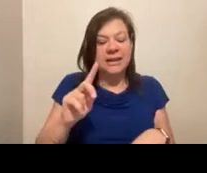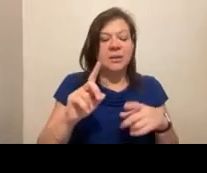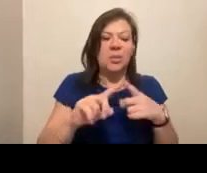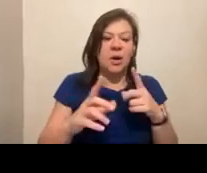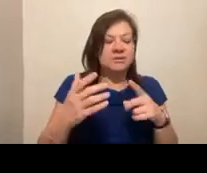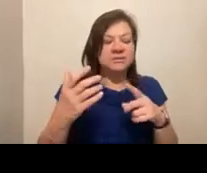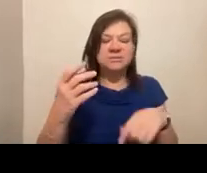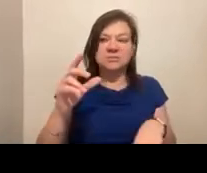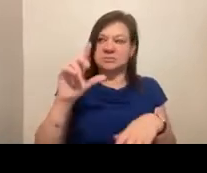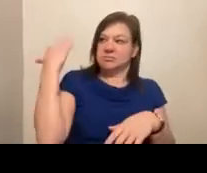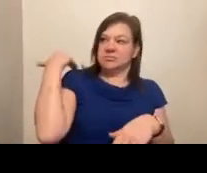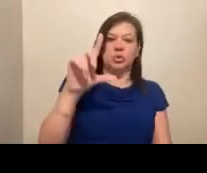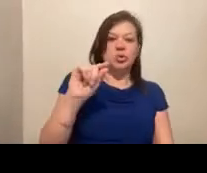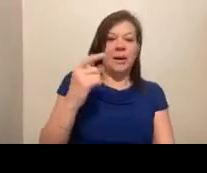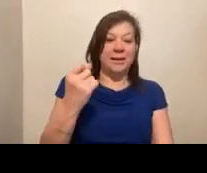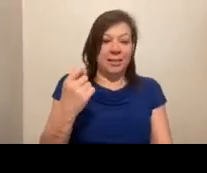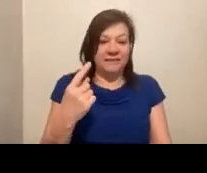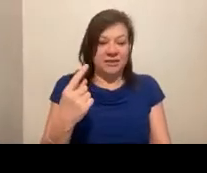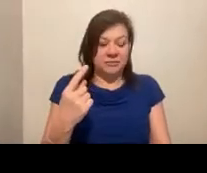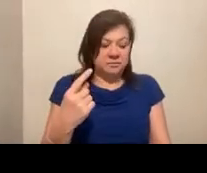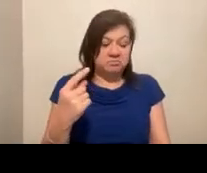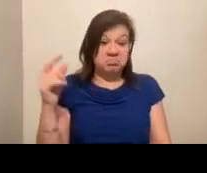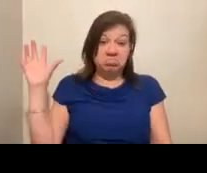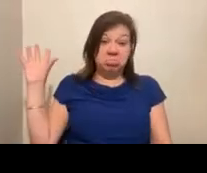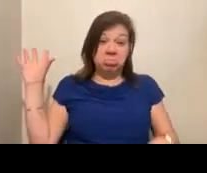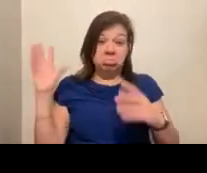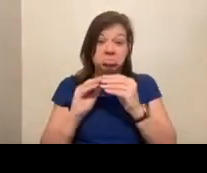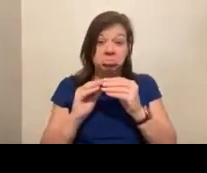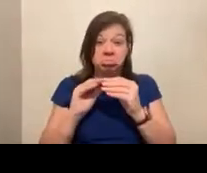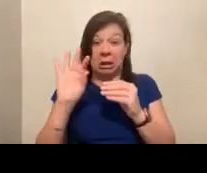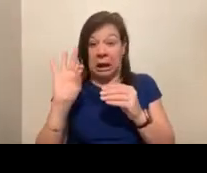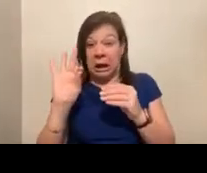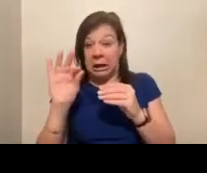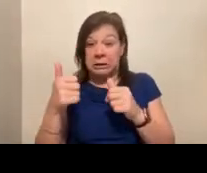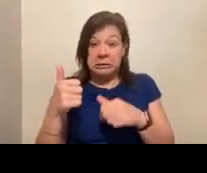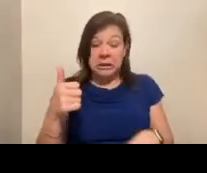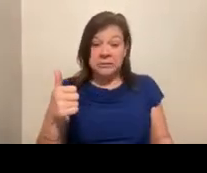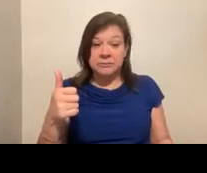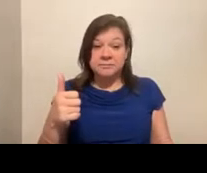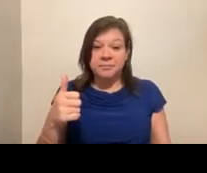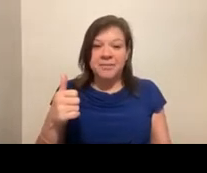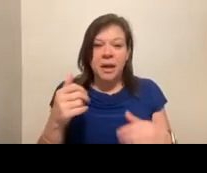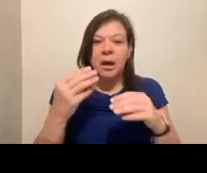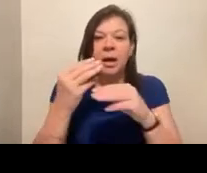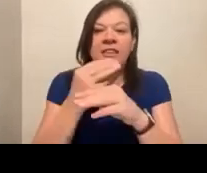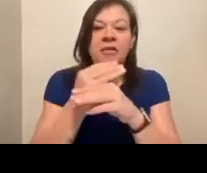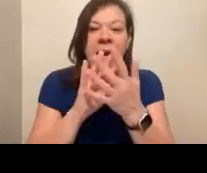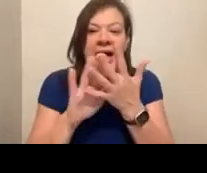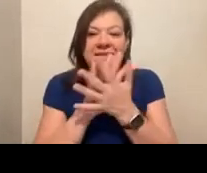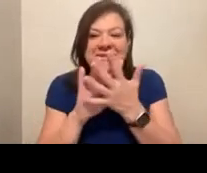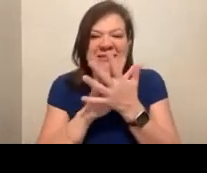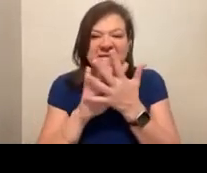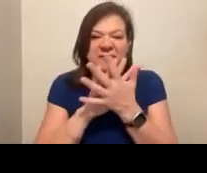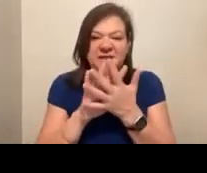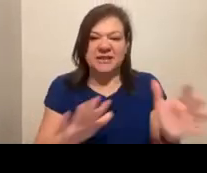So I've been to probably nine of them, maybe 10 of them. The math gets fuzzy with the with the changes in